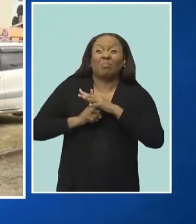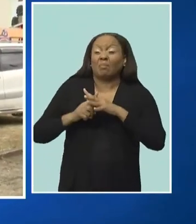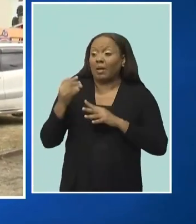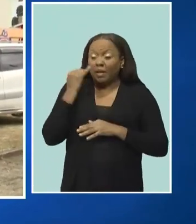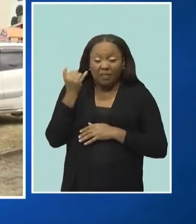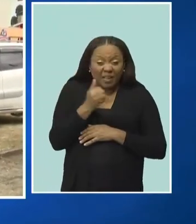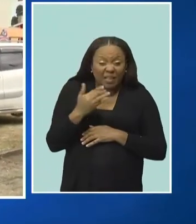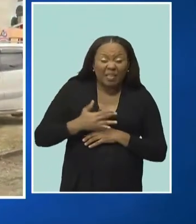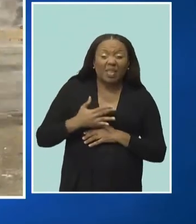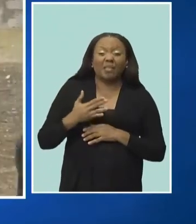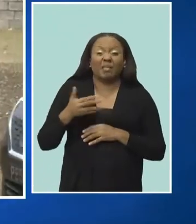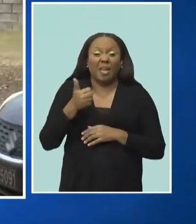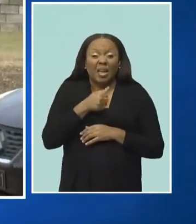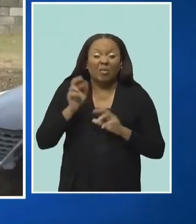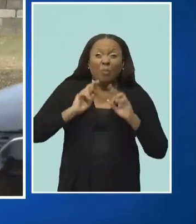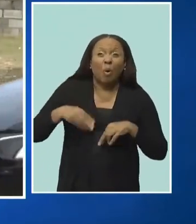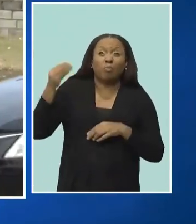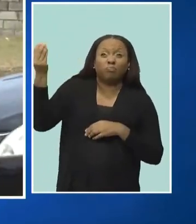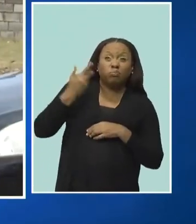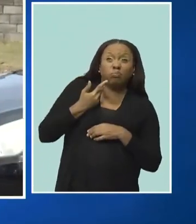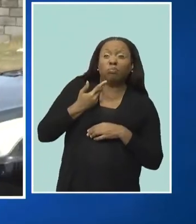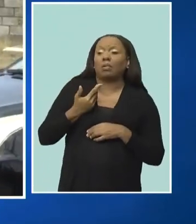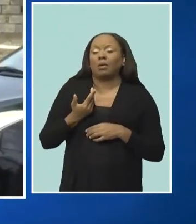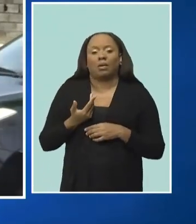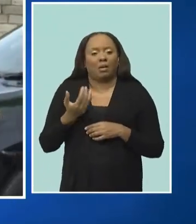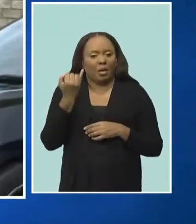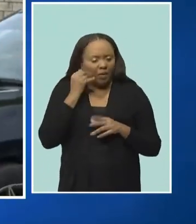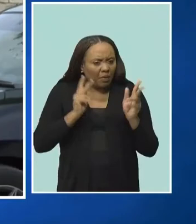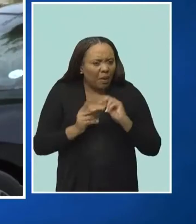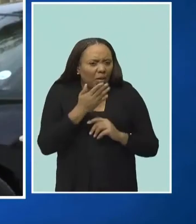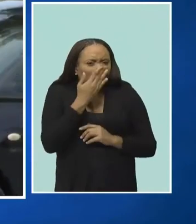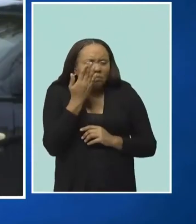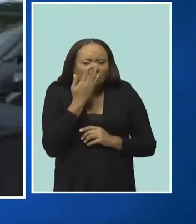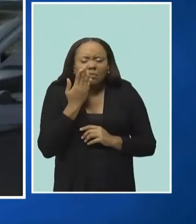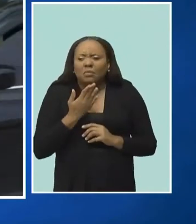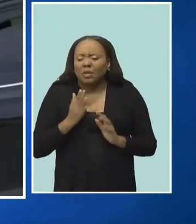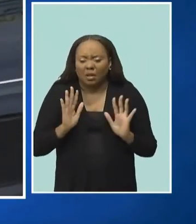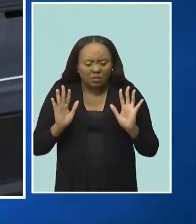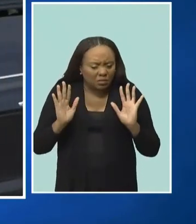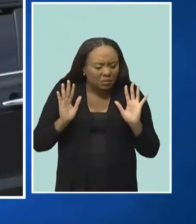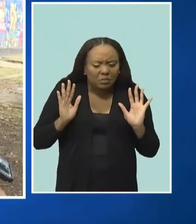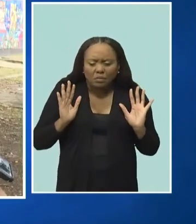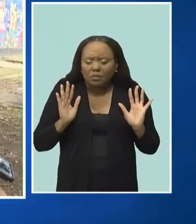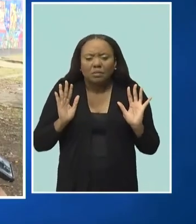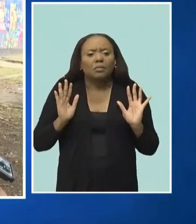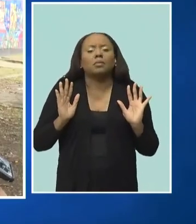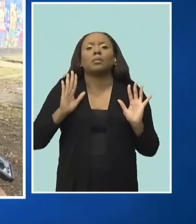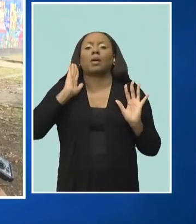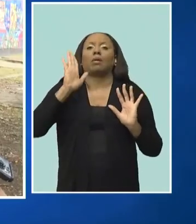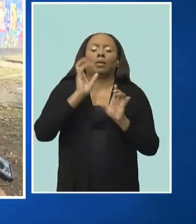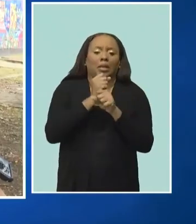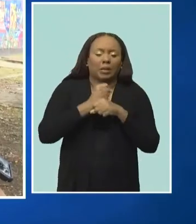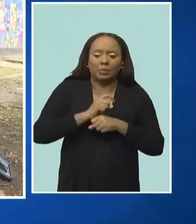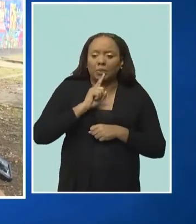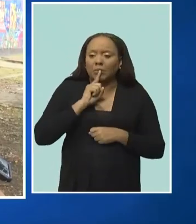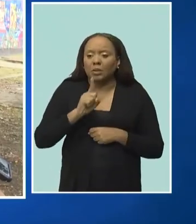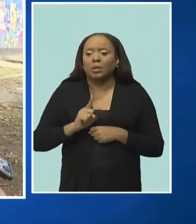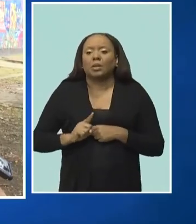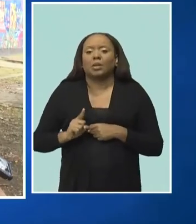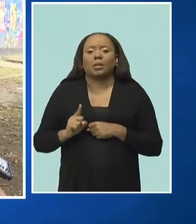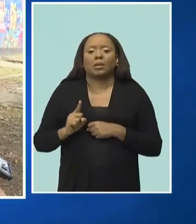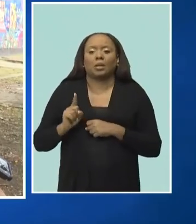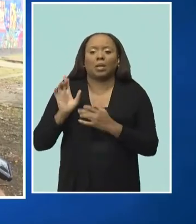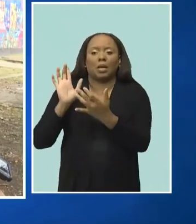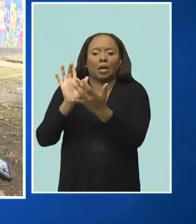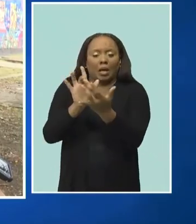of the odor being detected on the compound again, we will make sure to make contact